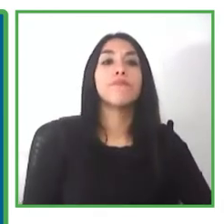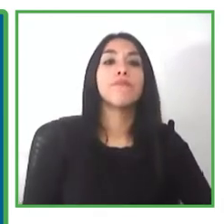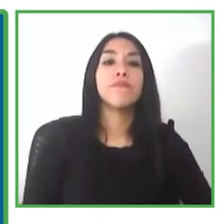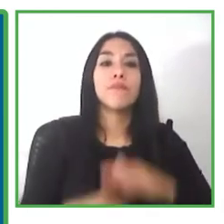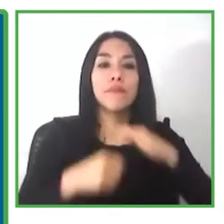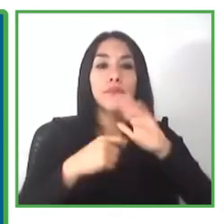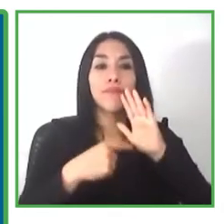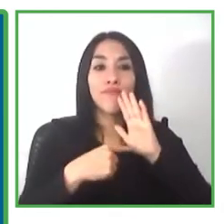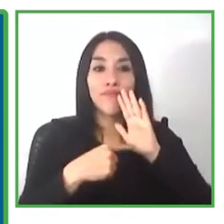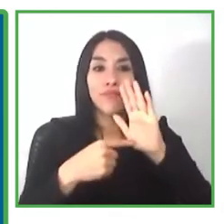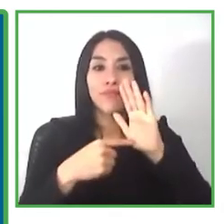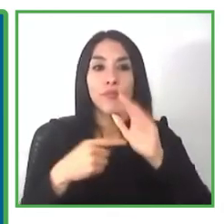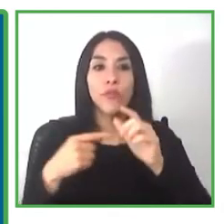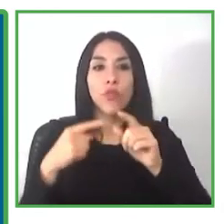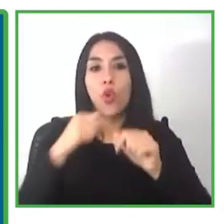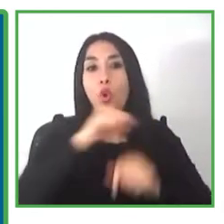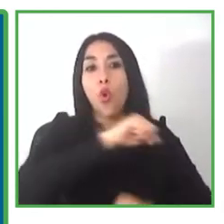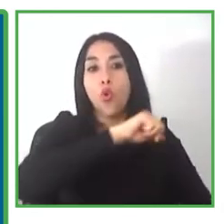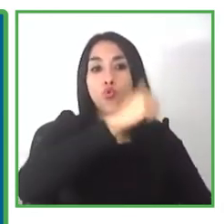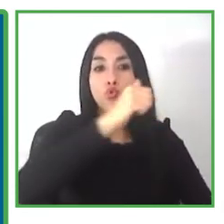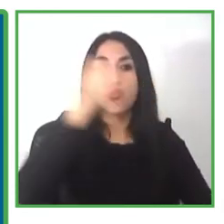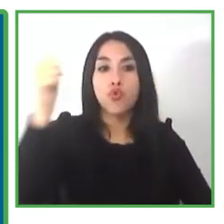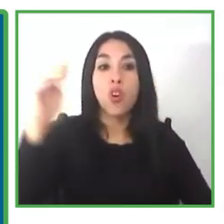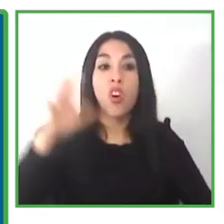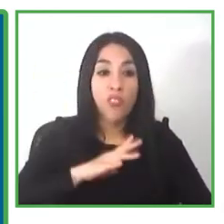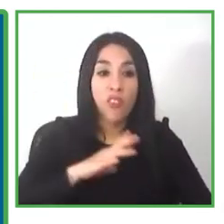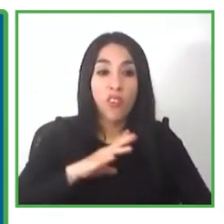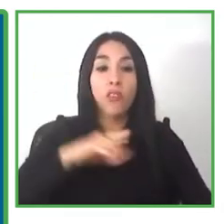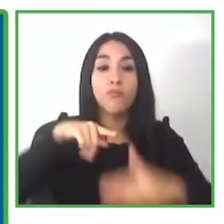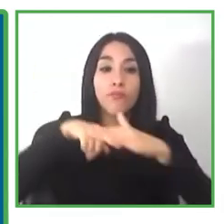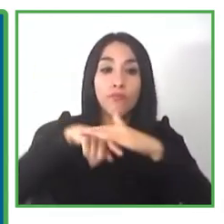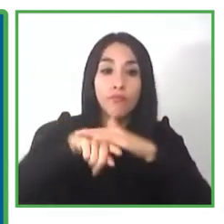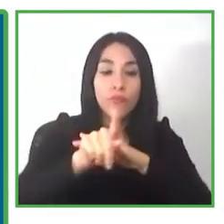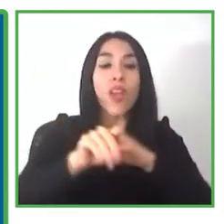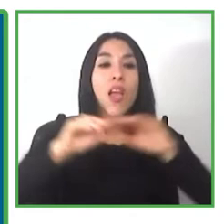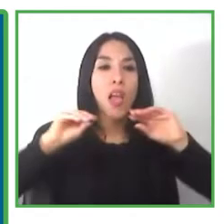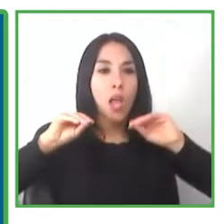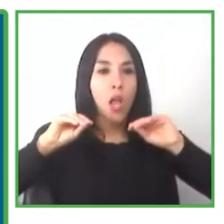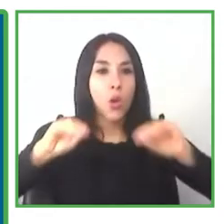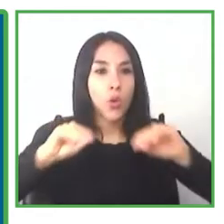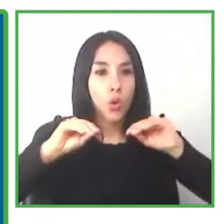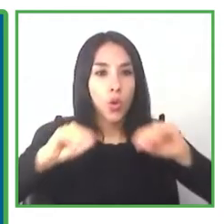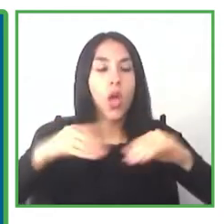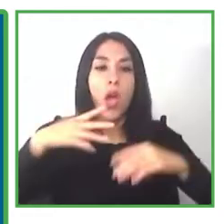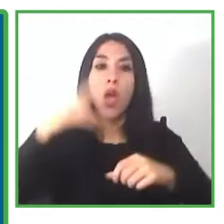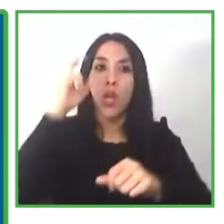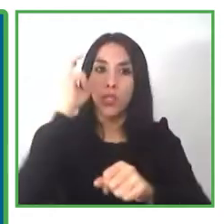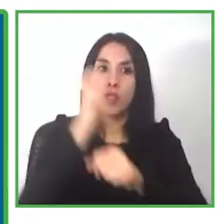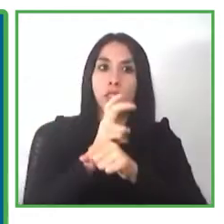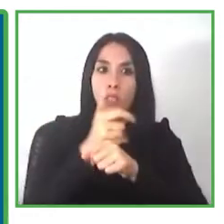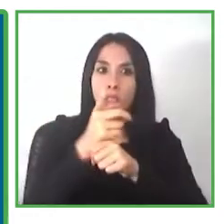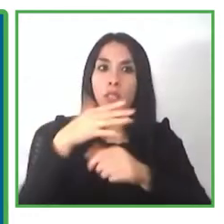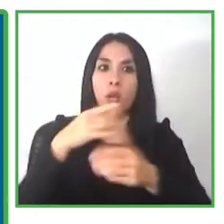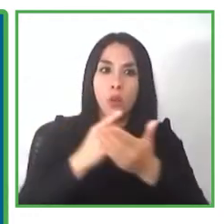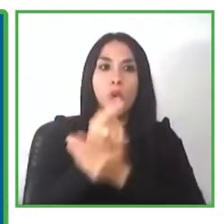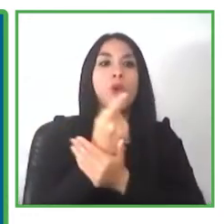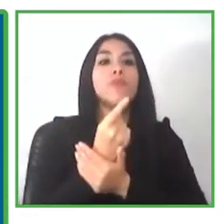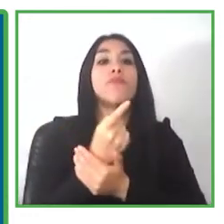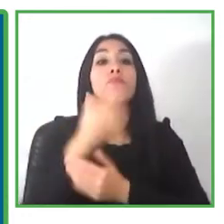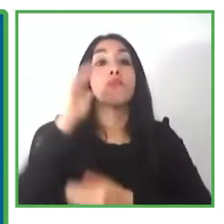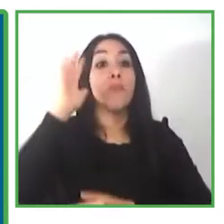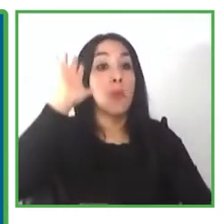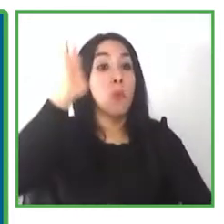lack of access to education and this uh difficult the access to education to